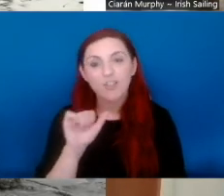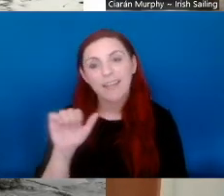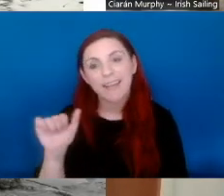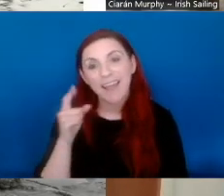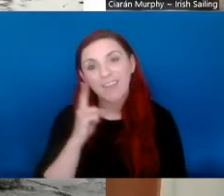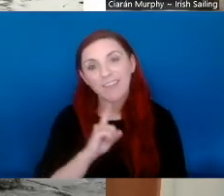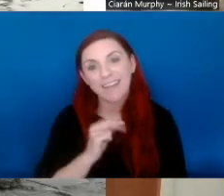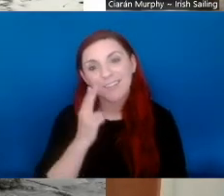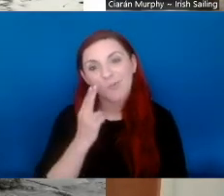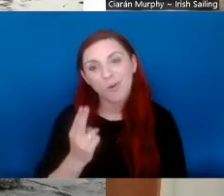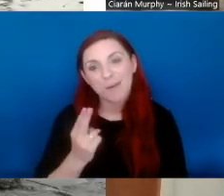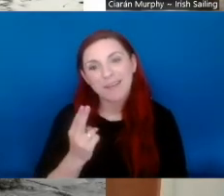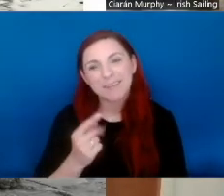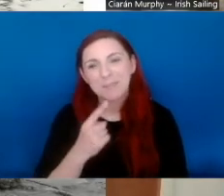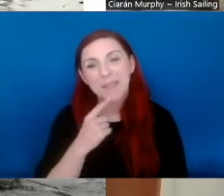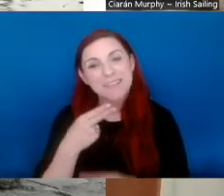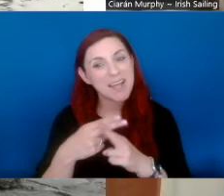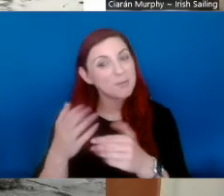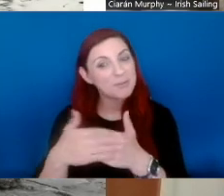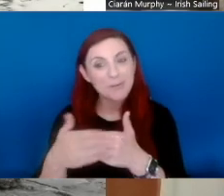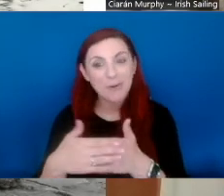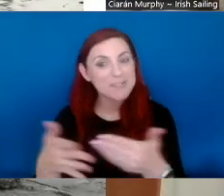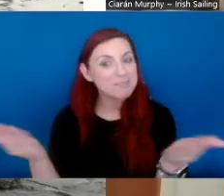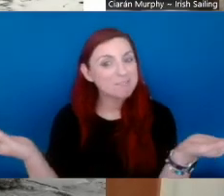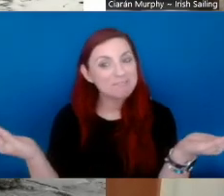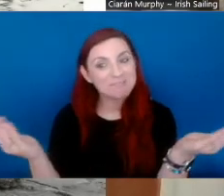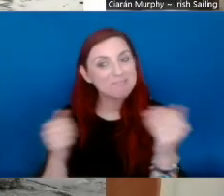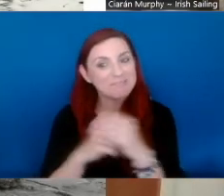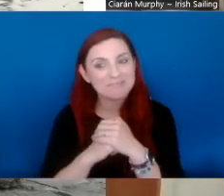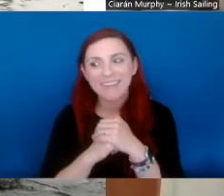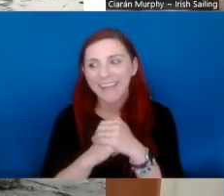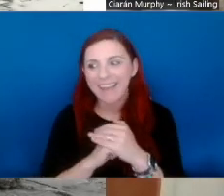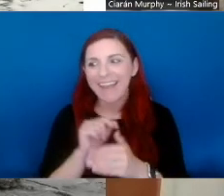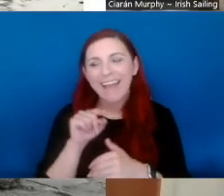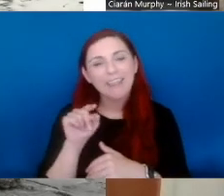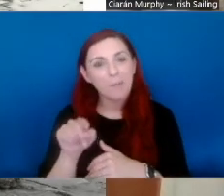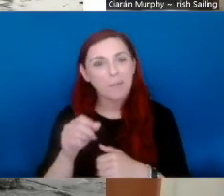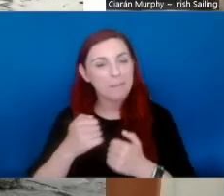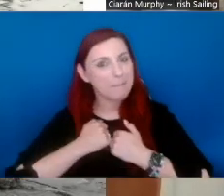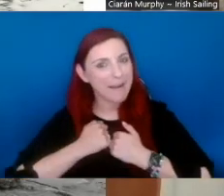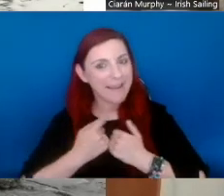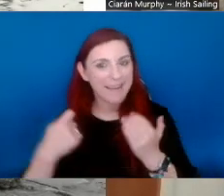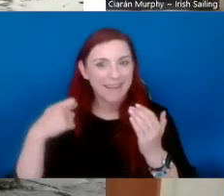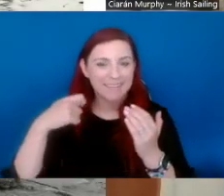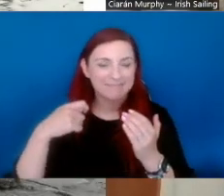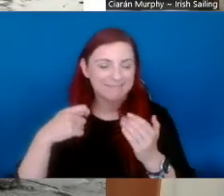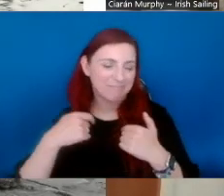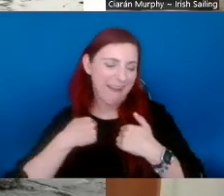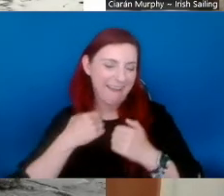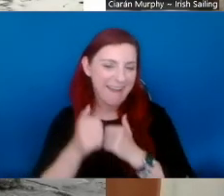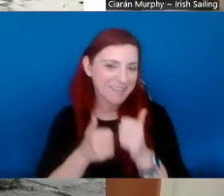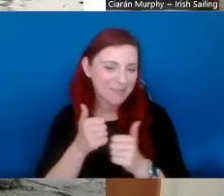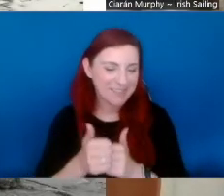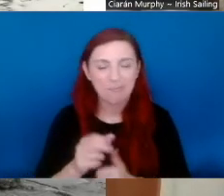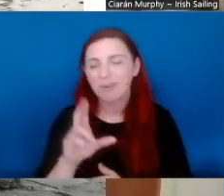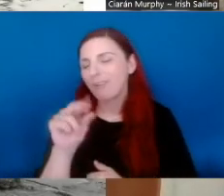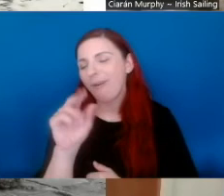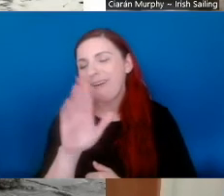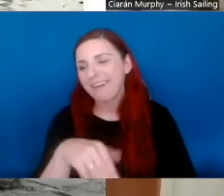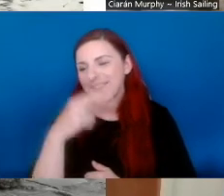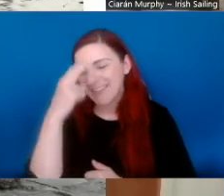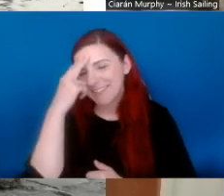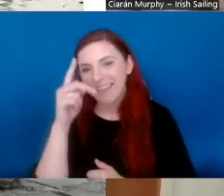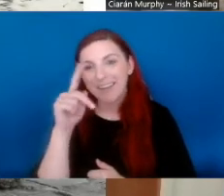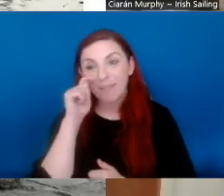be my suggestion. Wow. Fantastic. James? For me, excuse the pun, I would say a GA